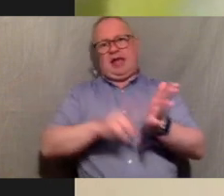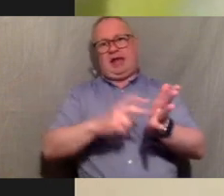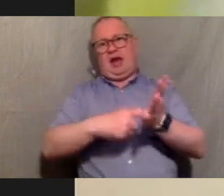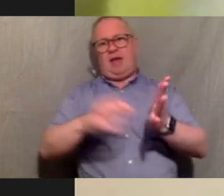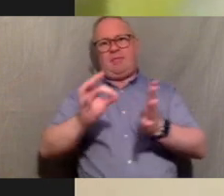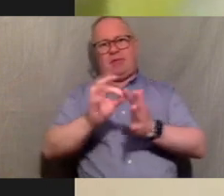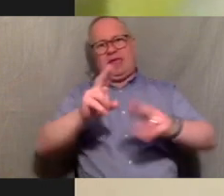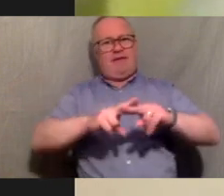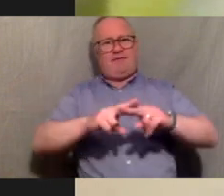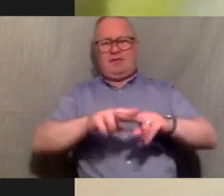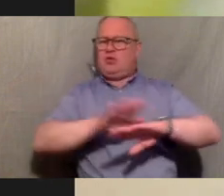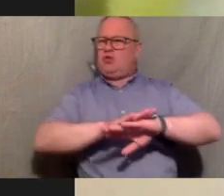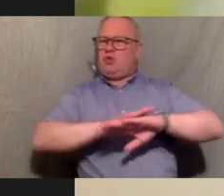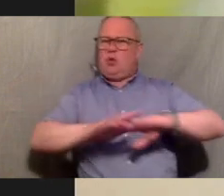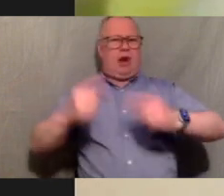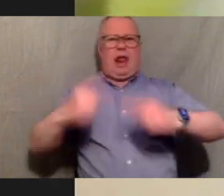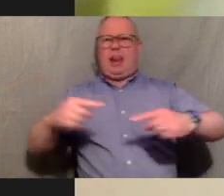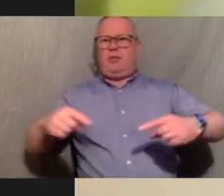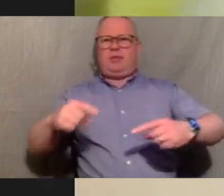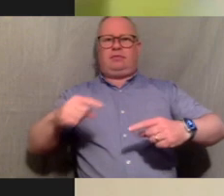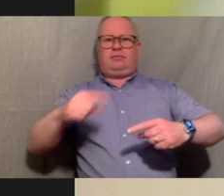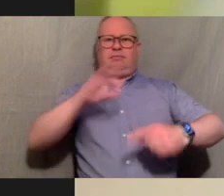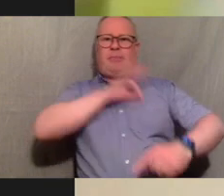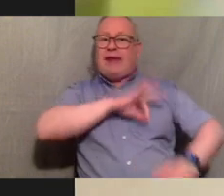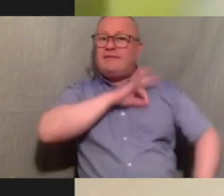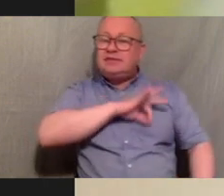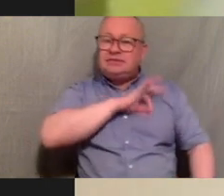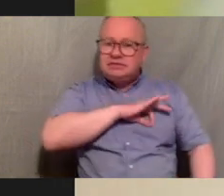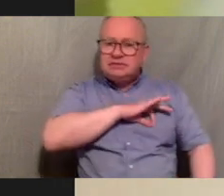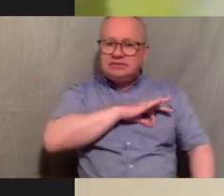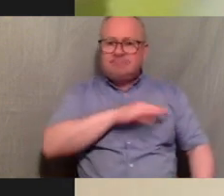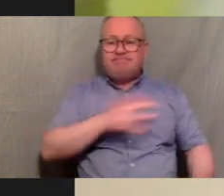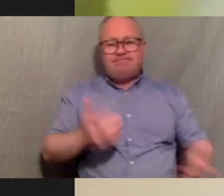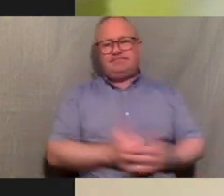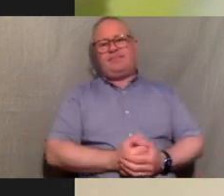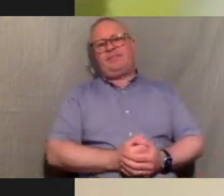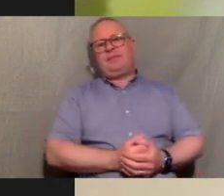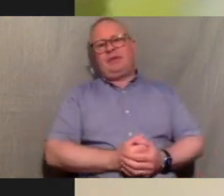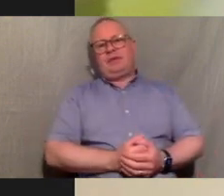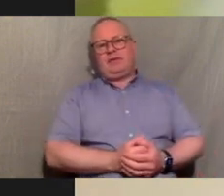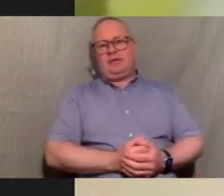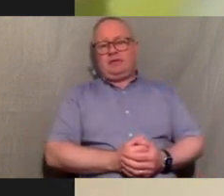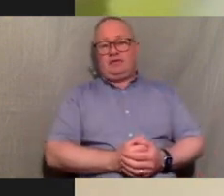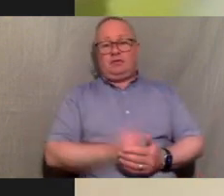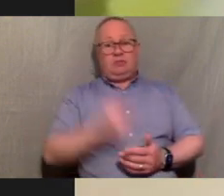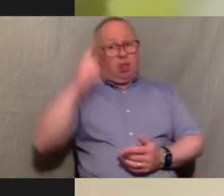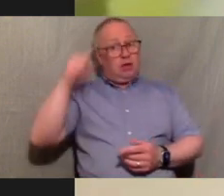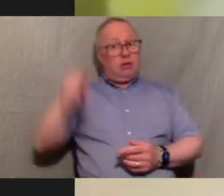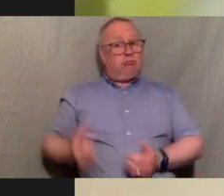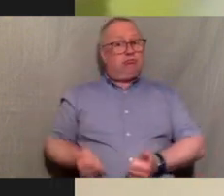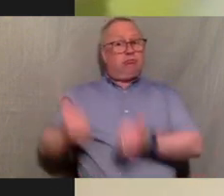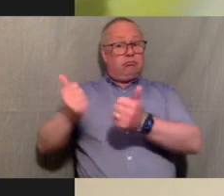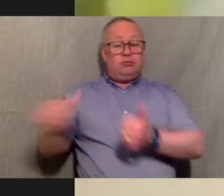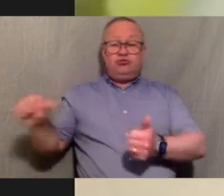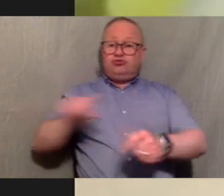a job that is given to them and then this is how it ends up in that um so i think that would quite a good thing that we should